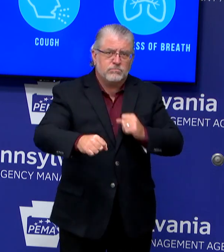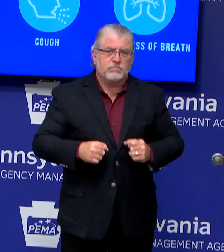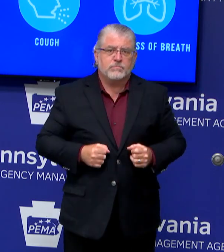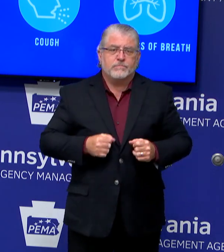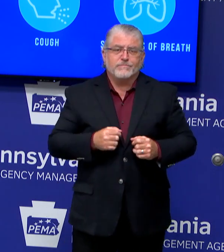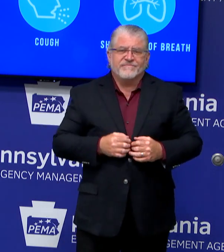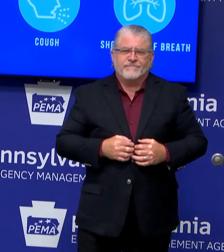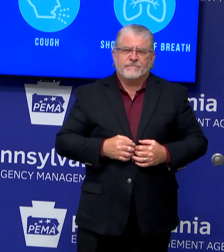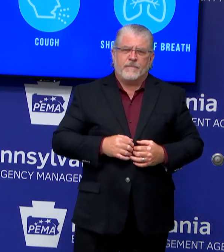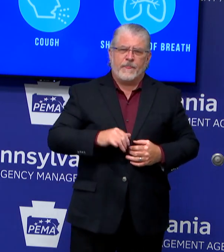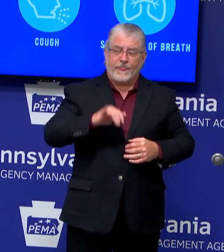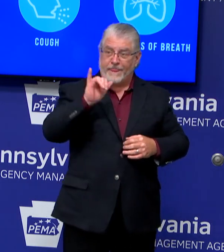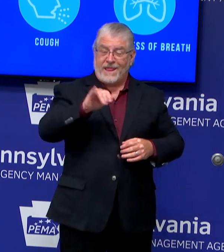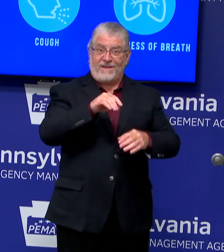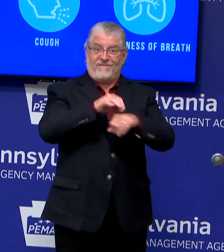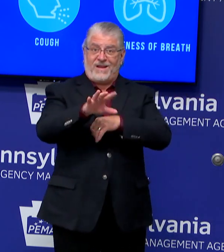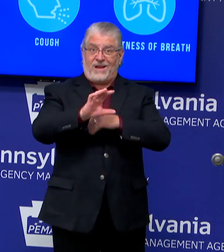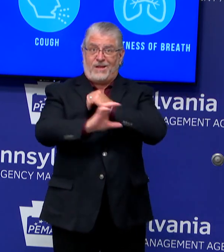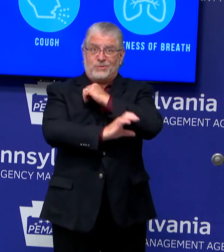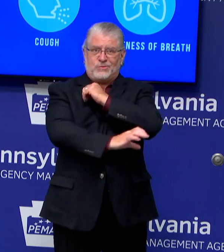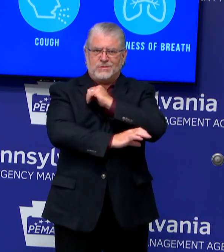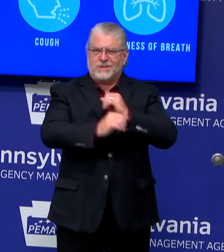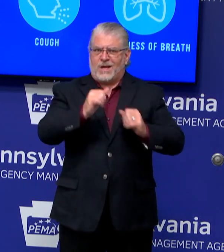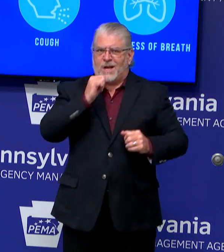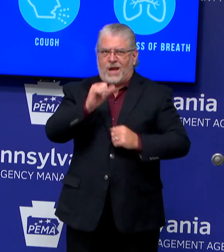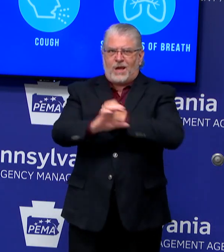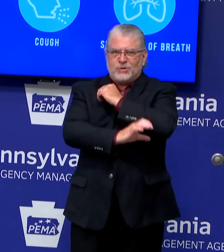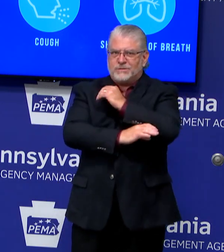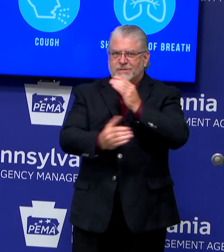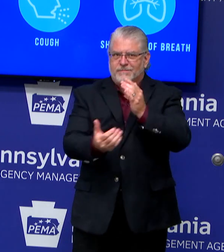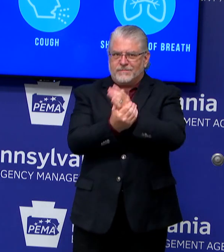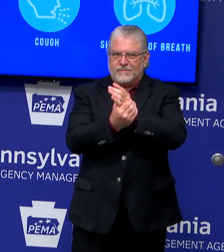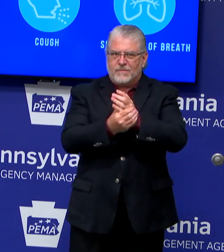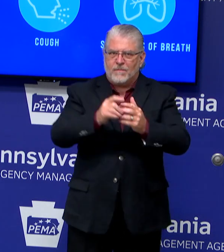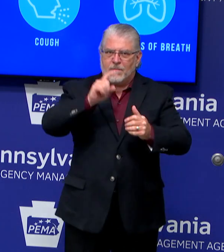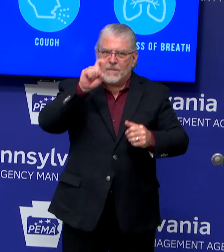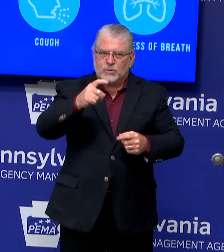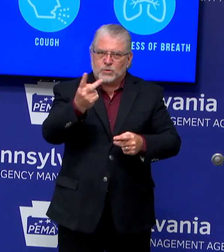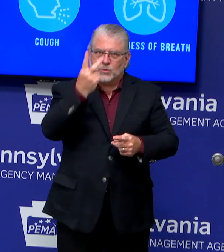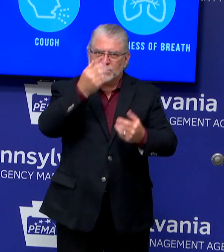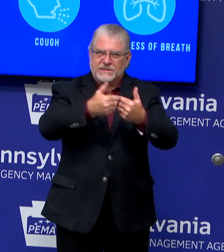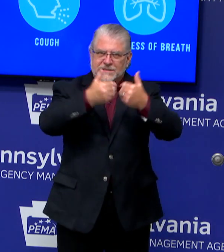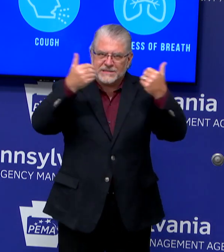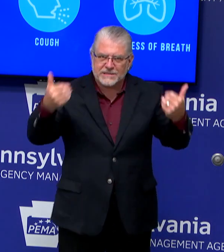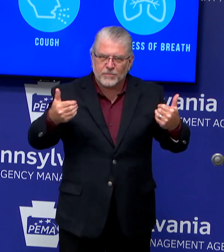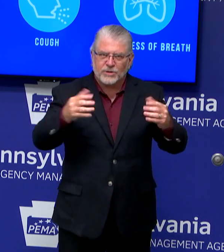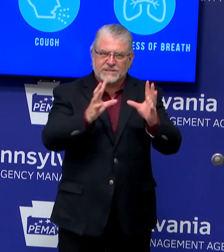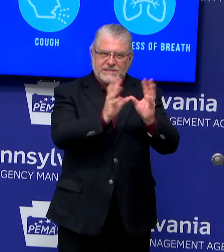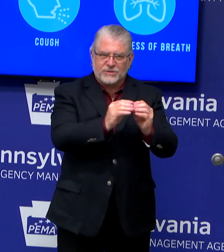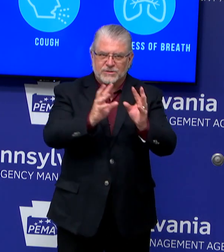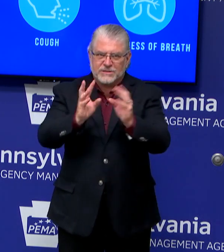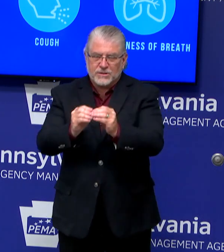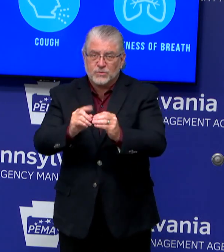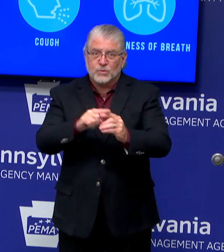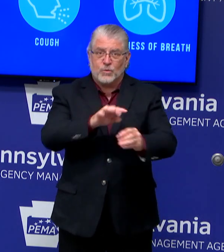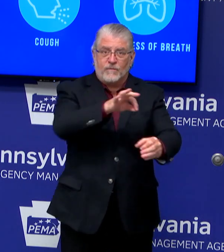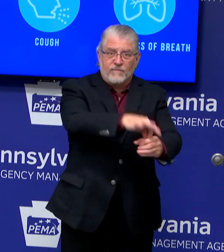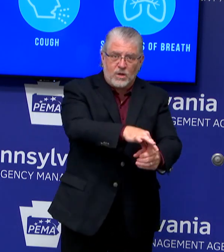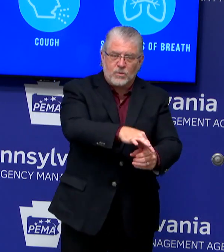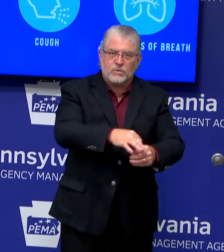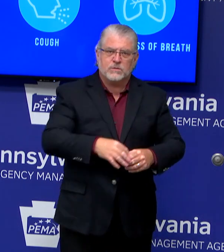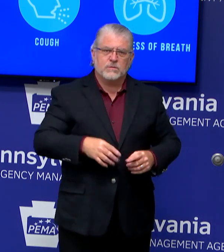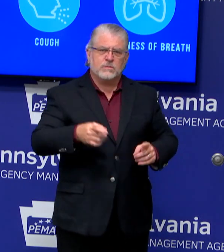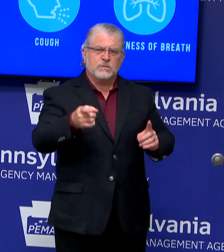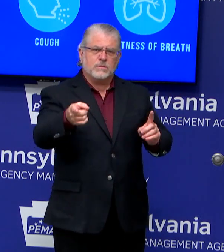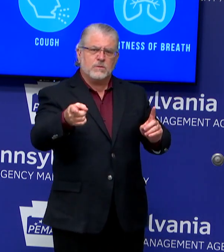to be done in two separate sessions. Then it goes straight to the people. It will complete the passage through the legislature. if passed the Senate, it will need to